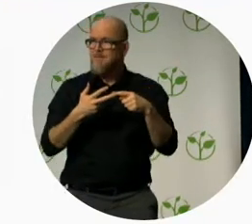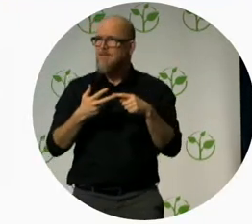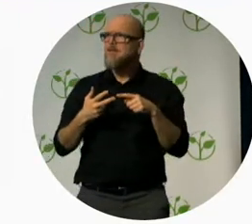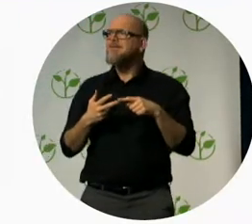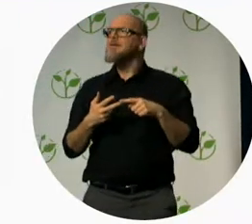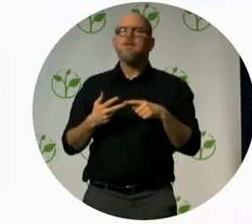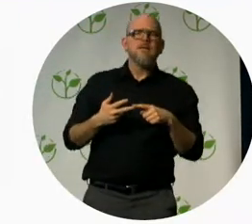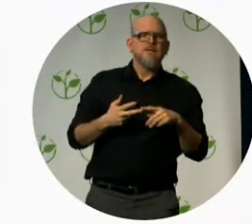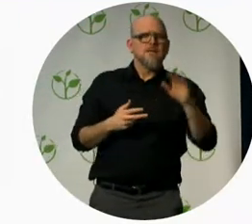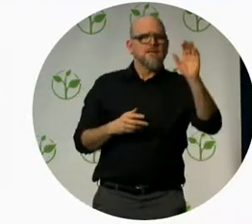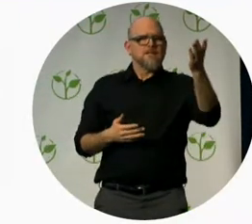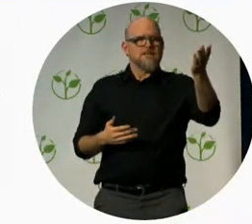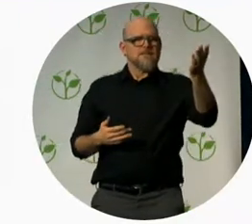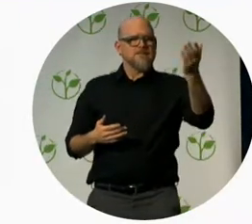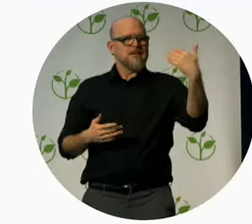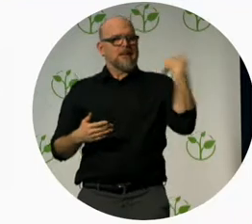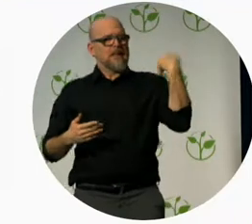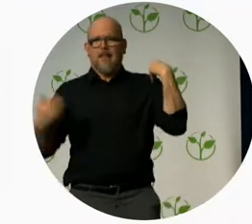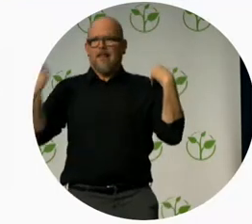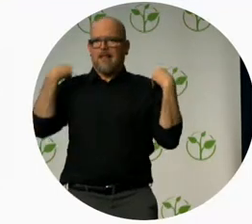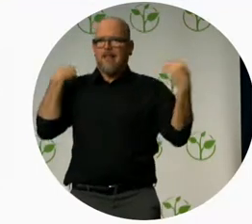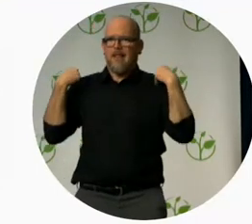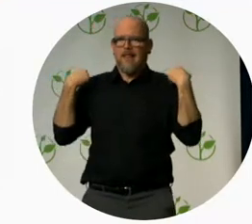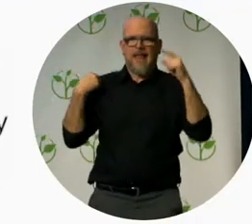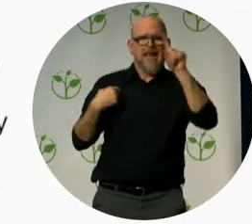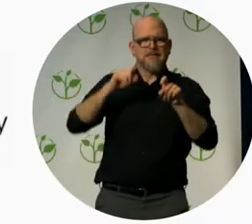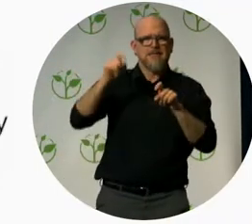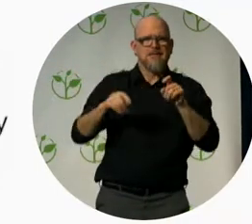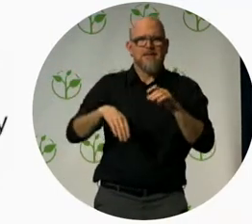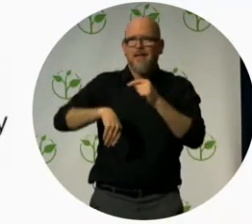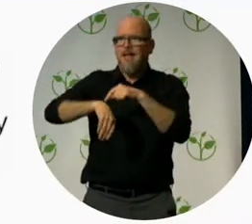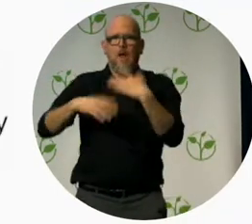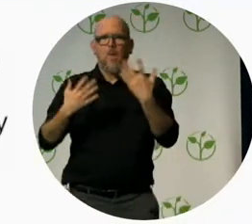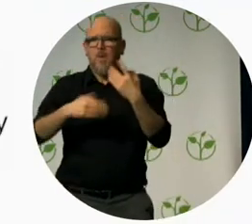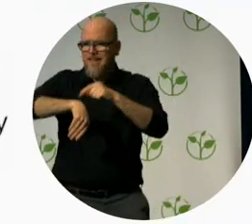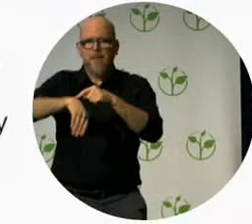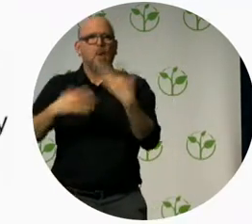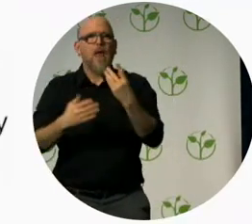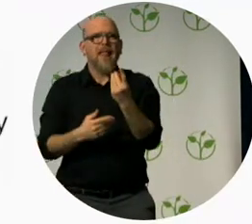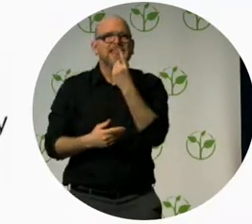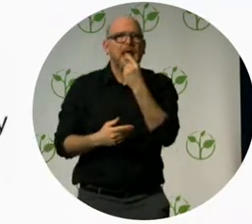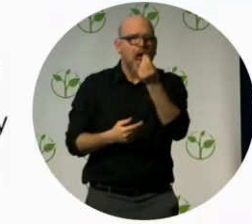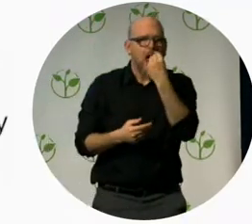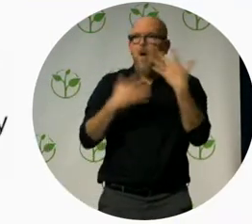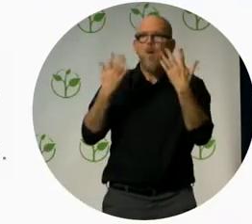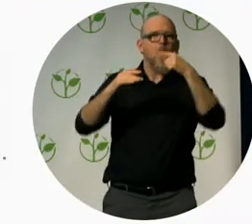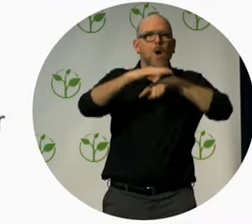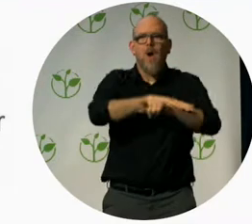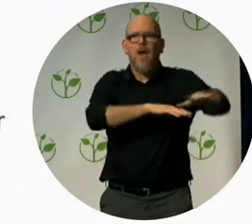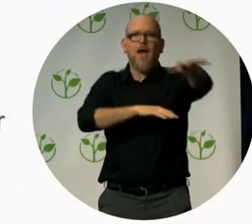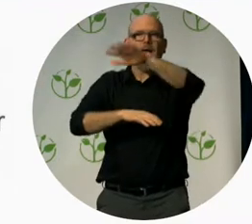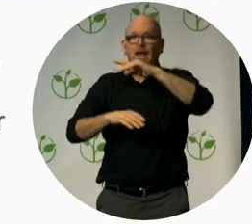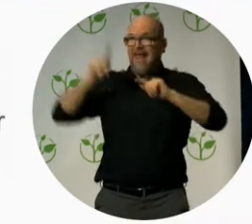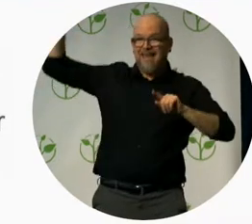dinner will be coming at 530 after we do the accessibility trail so after we've done these three keynotes I'm going to ask